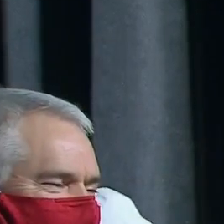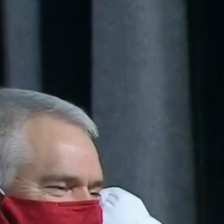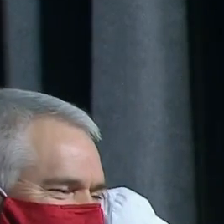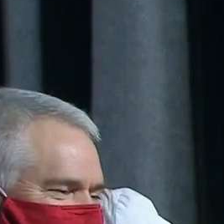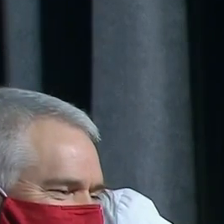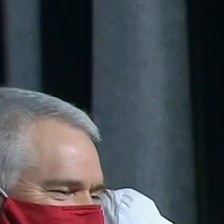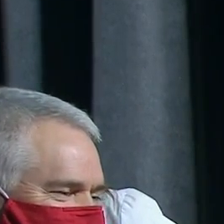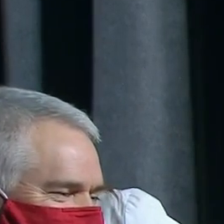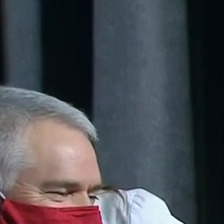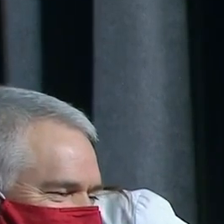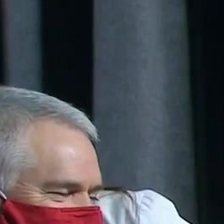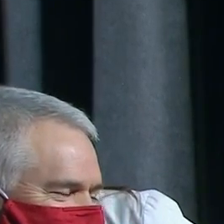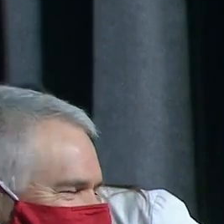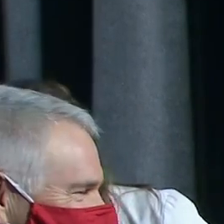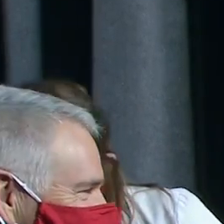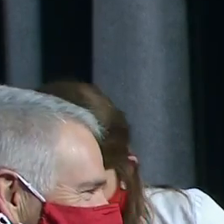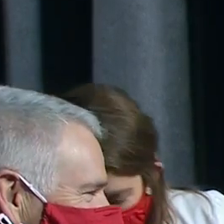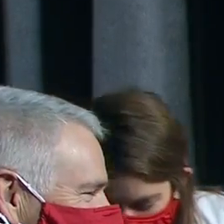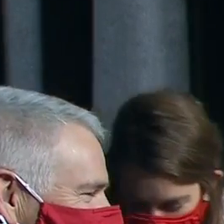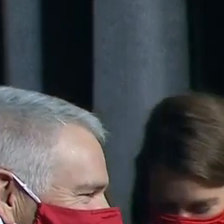That's a pressure card enough. Jump.